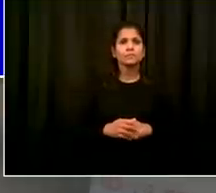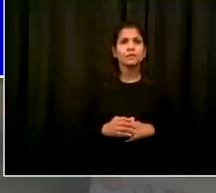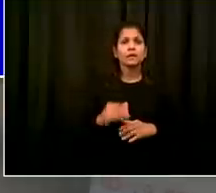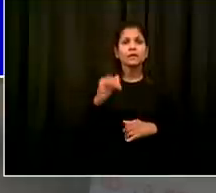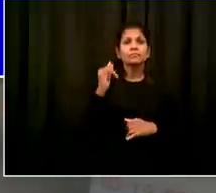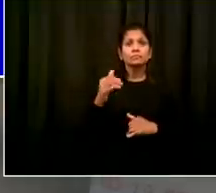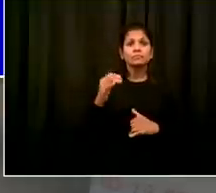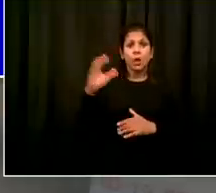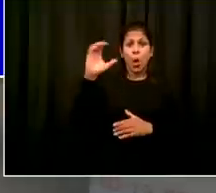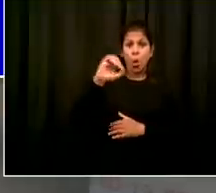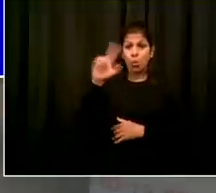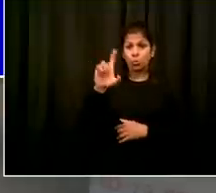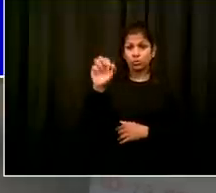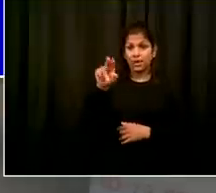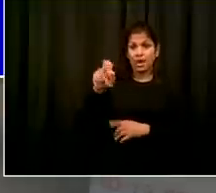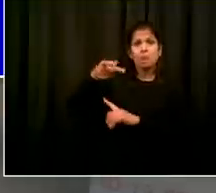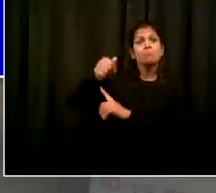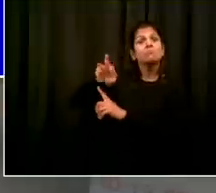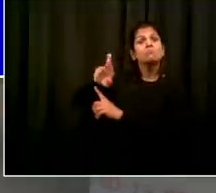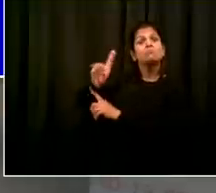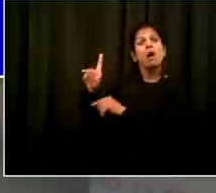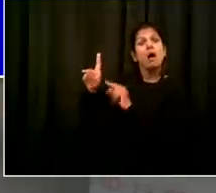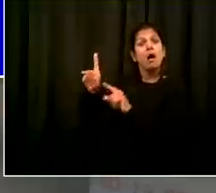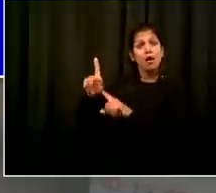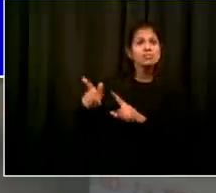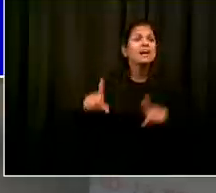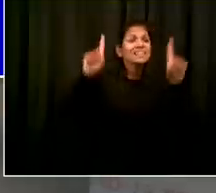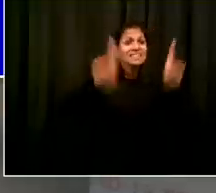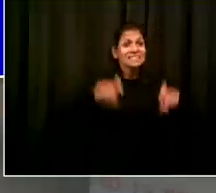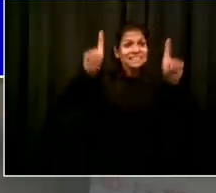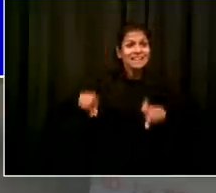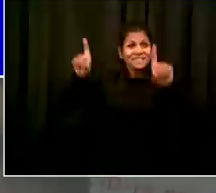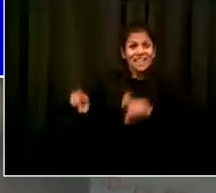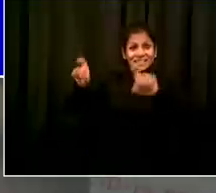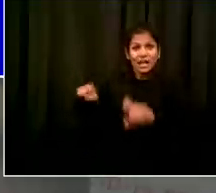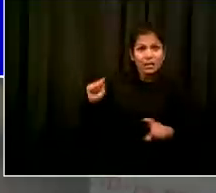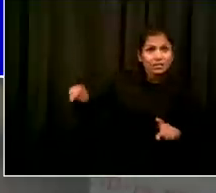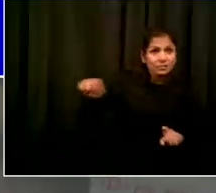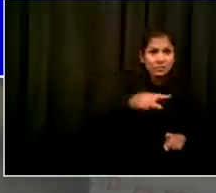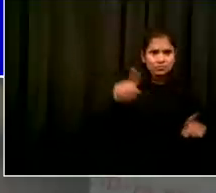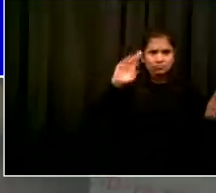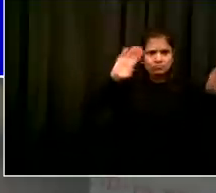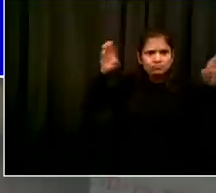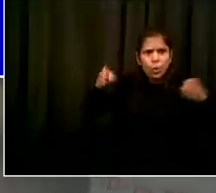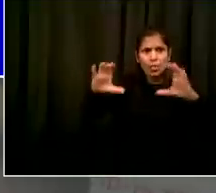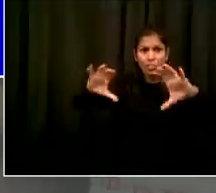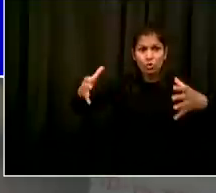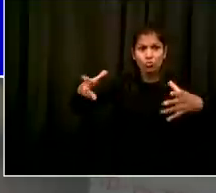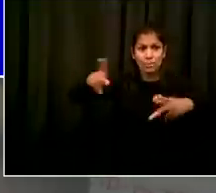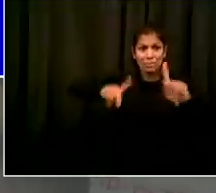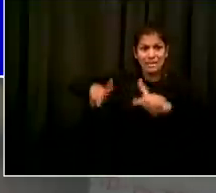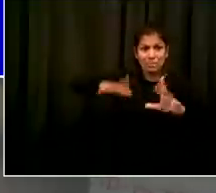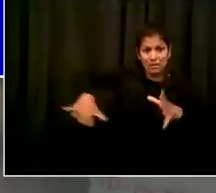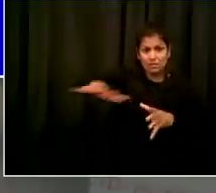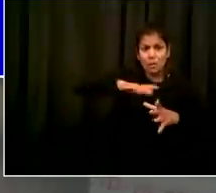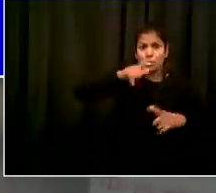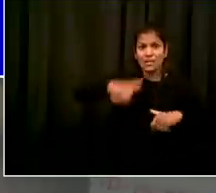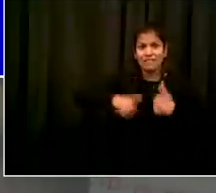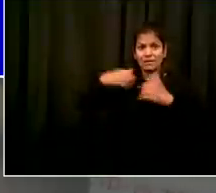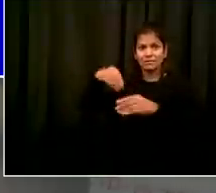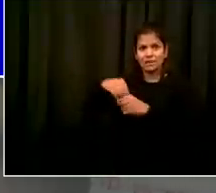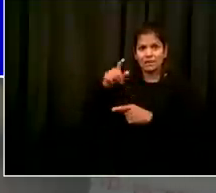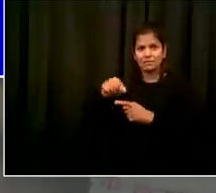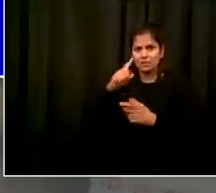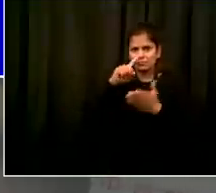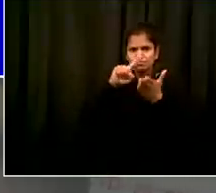there's been free rapid testing available this is the point of care testing with a fast turnaround testing quick answers